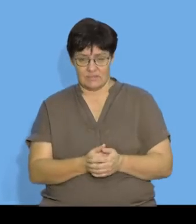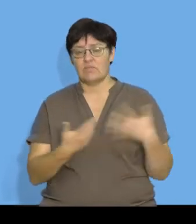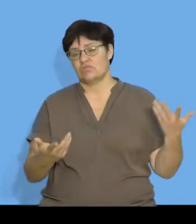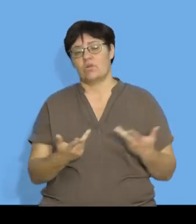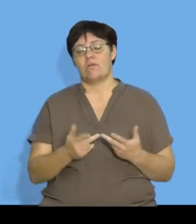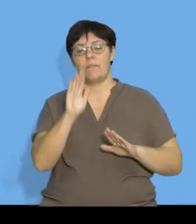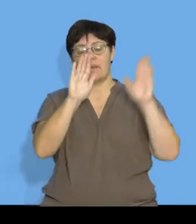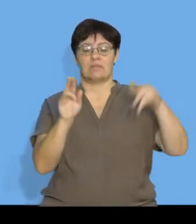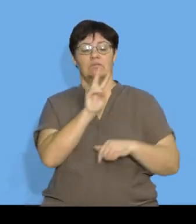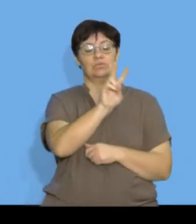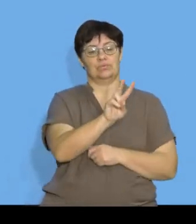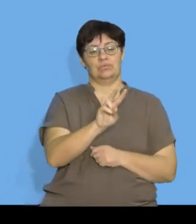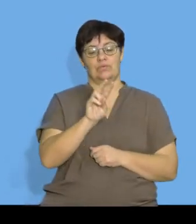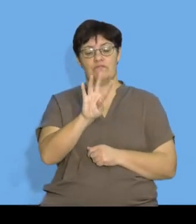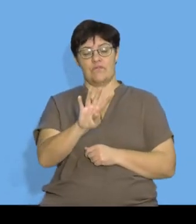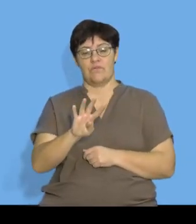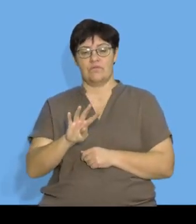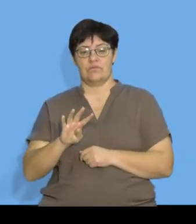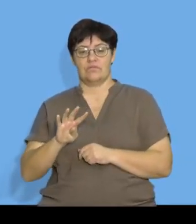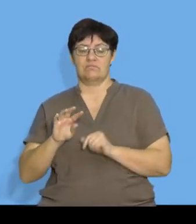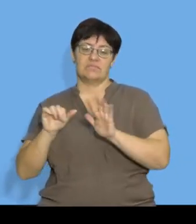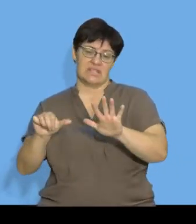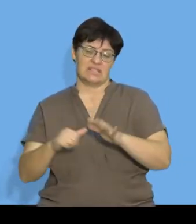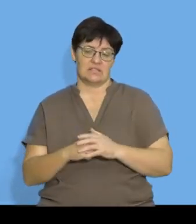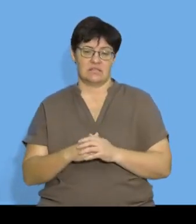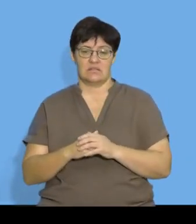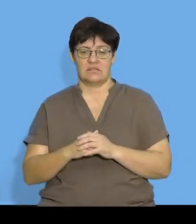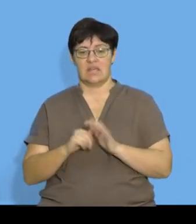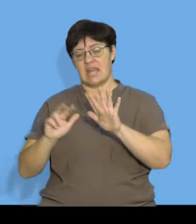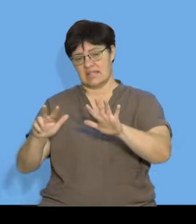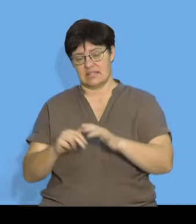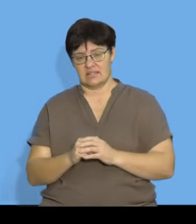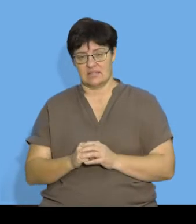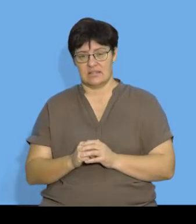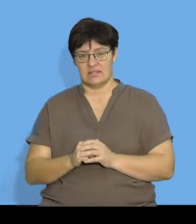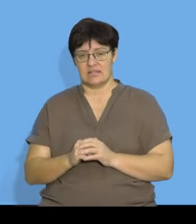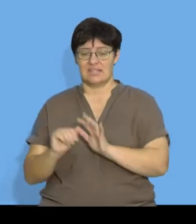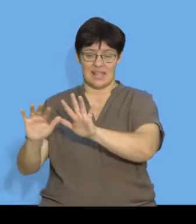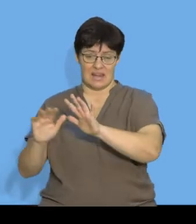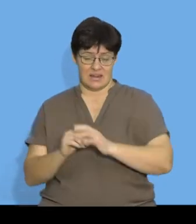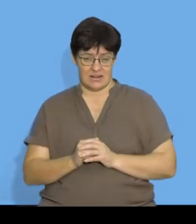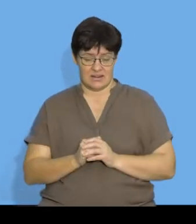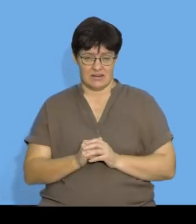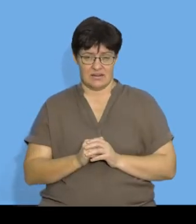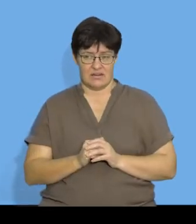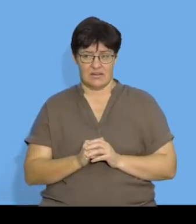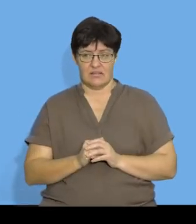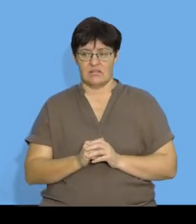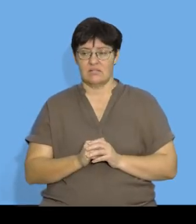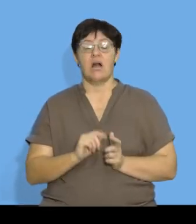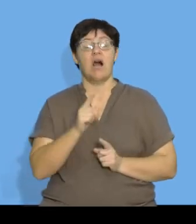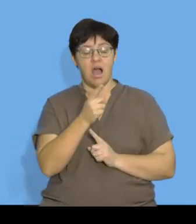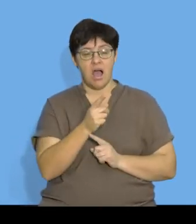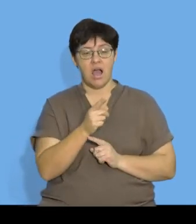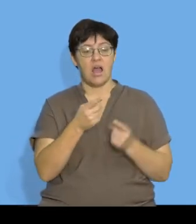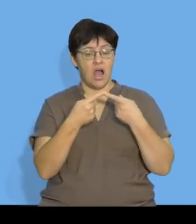I give you the pattern 2, 4, 6, 8, 10, we